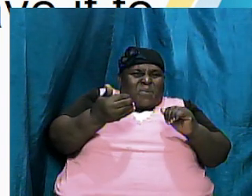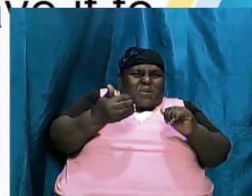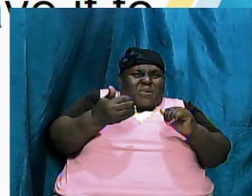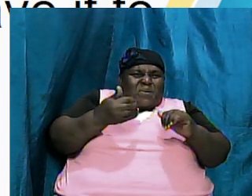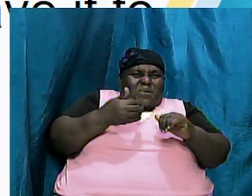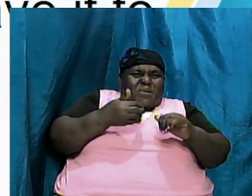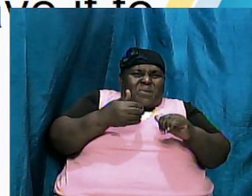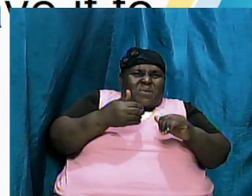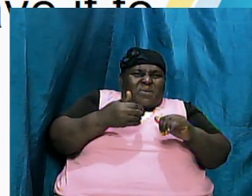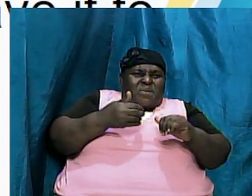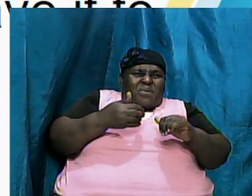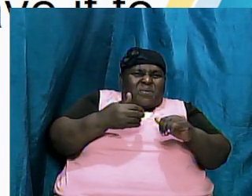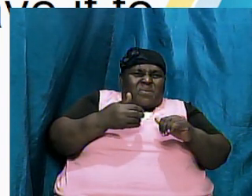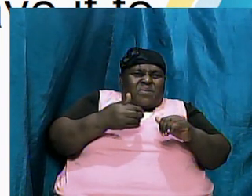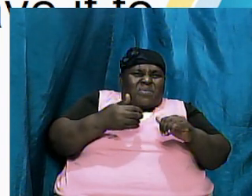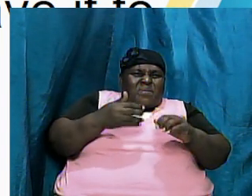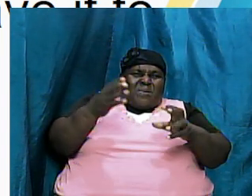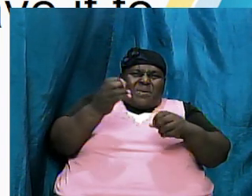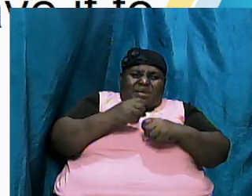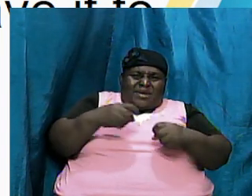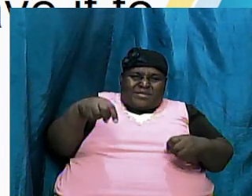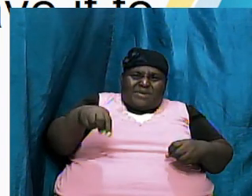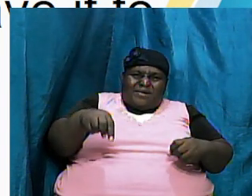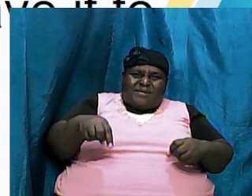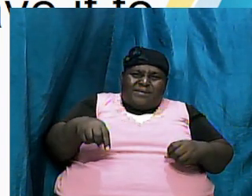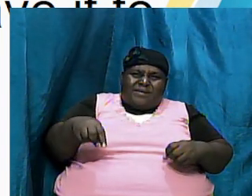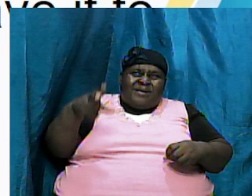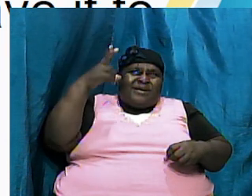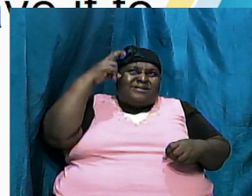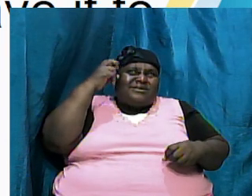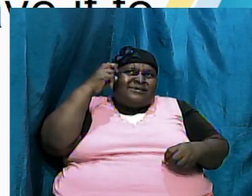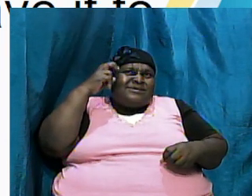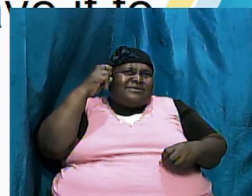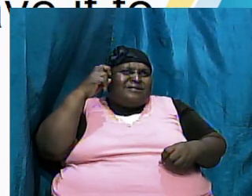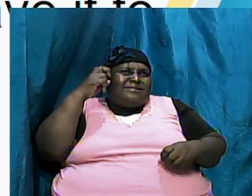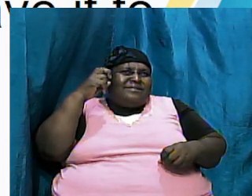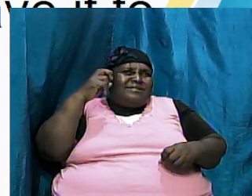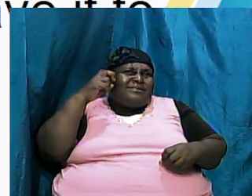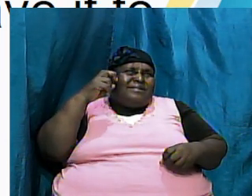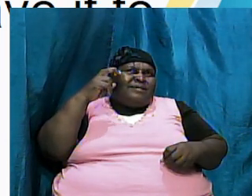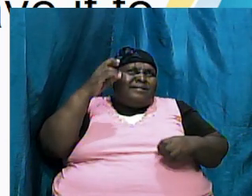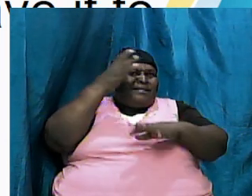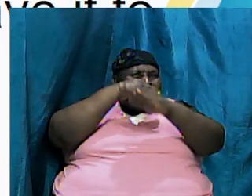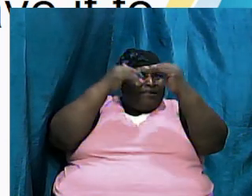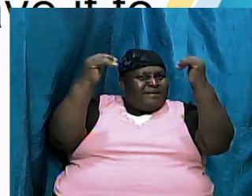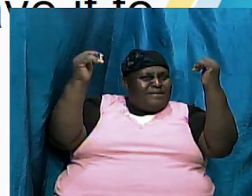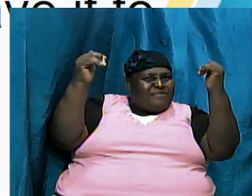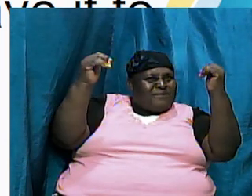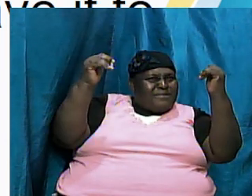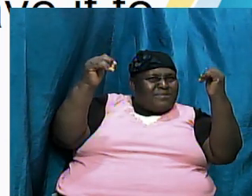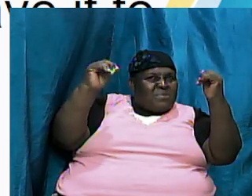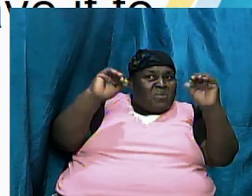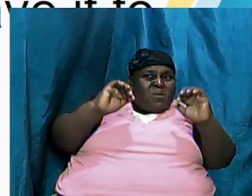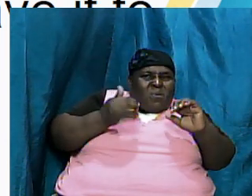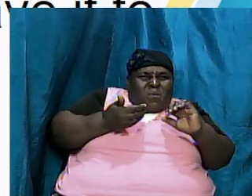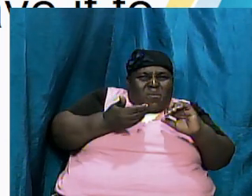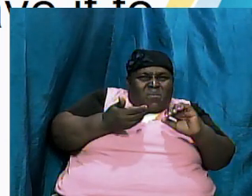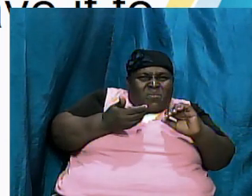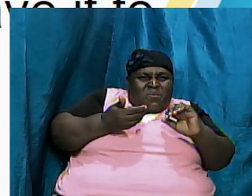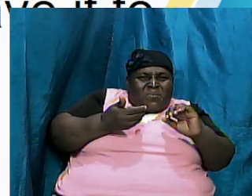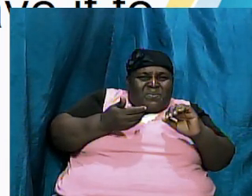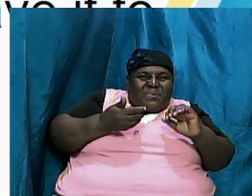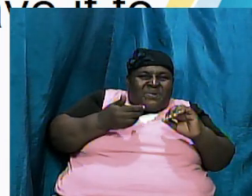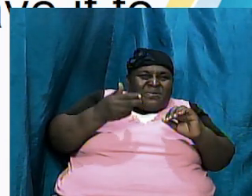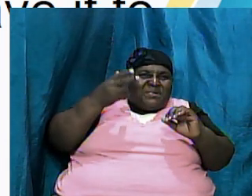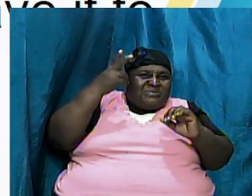supposed to be up there in heaven because he was one of the created angelic beings so how did he reach